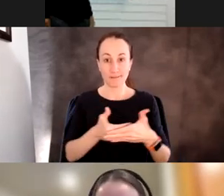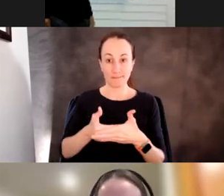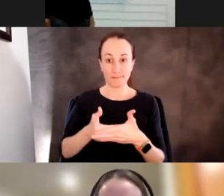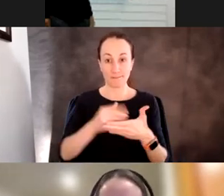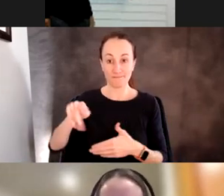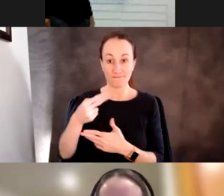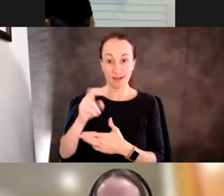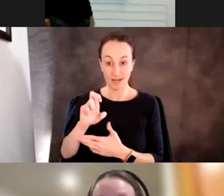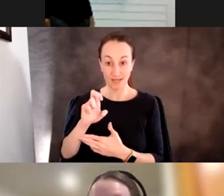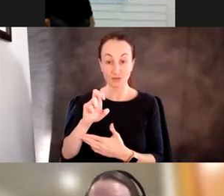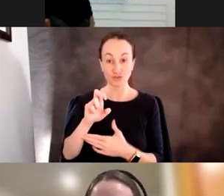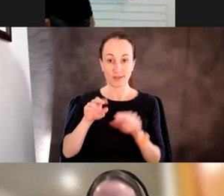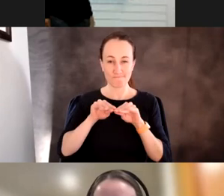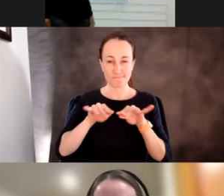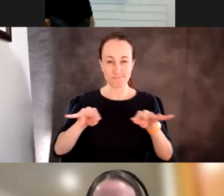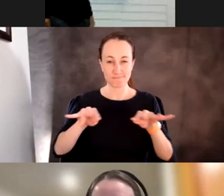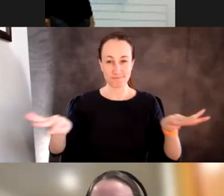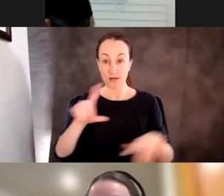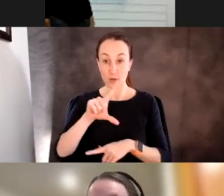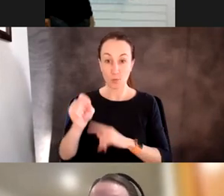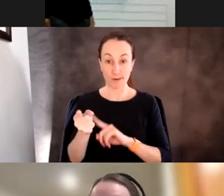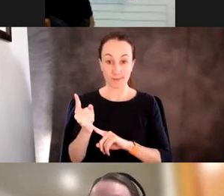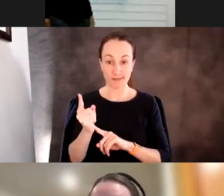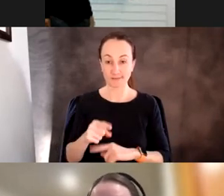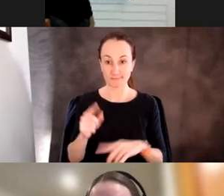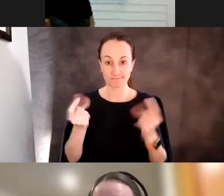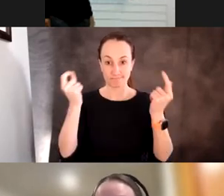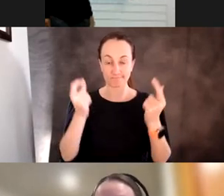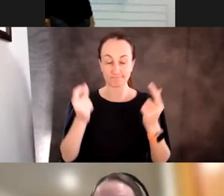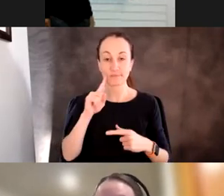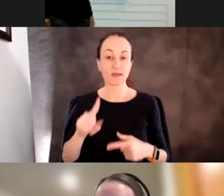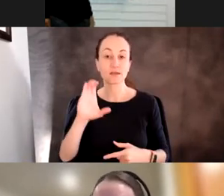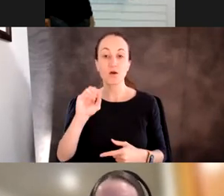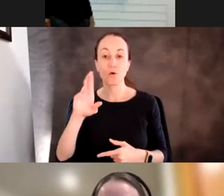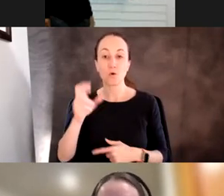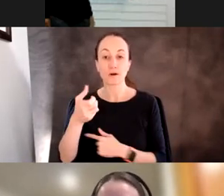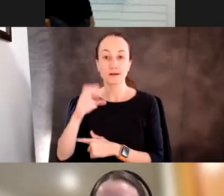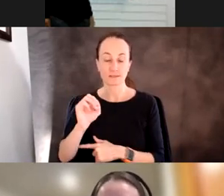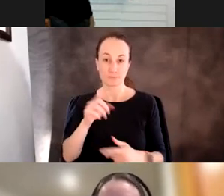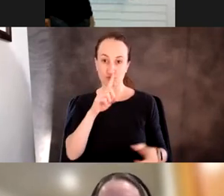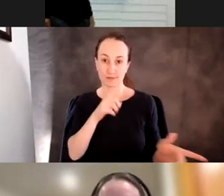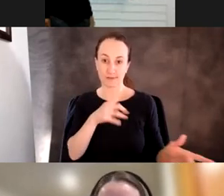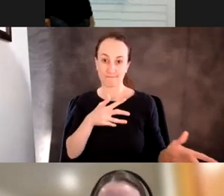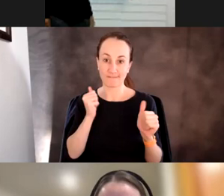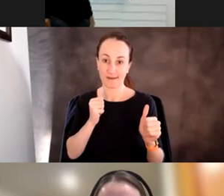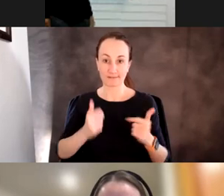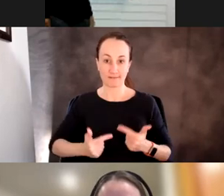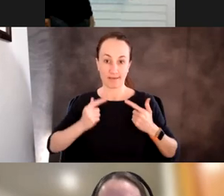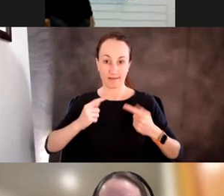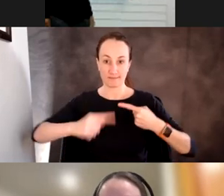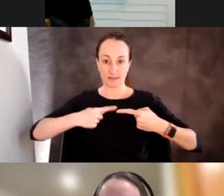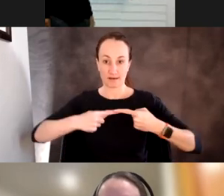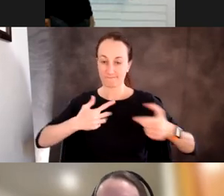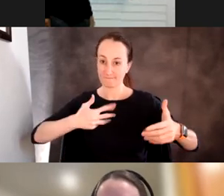go off into the media in 20 minutes flat. So this is an organism that has a really, really fast life cycle.